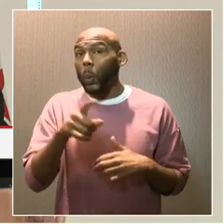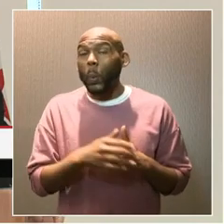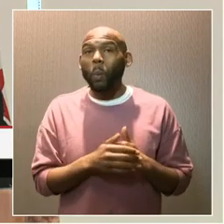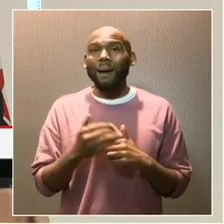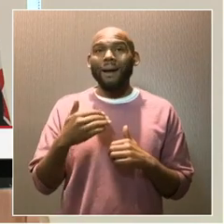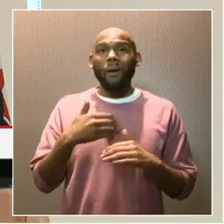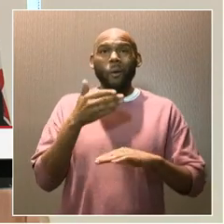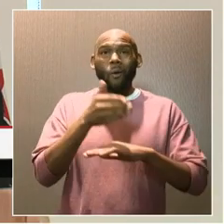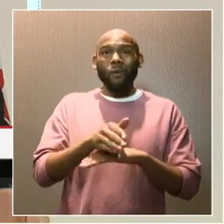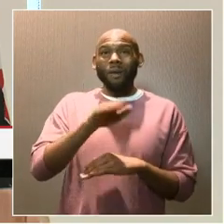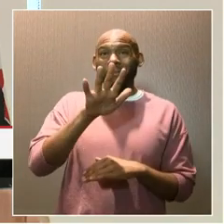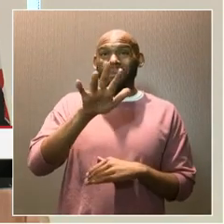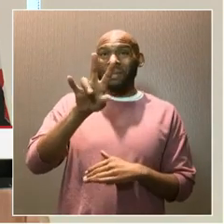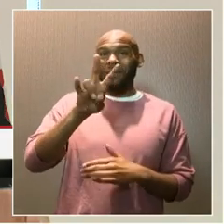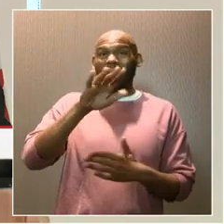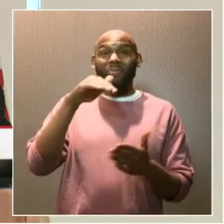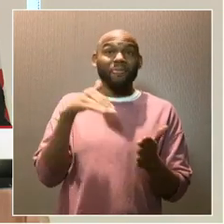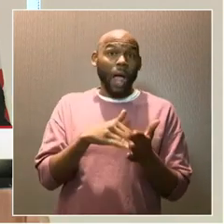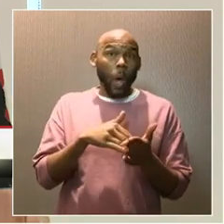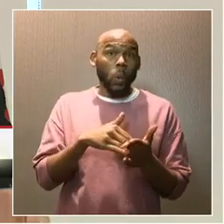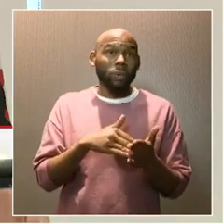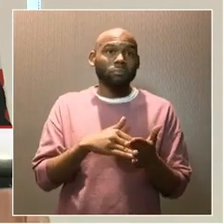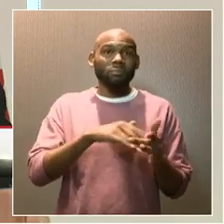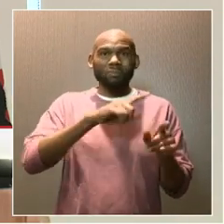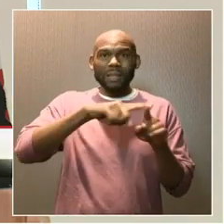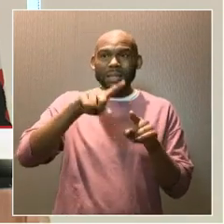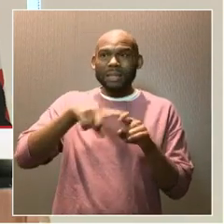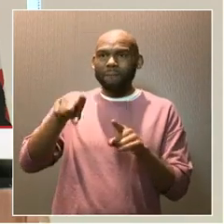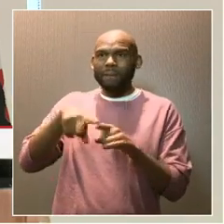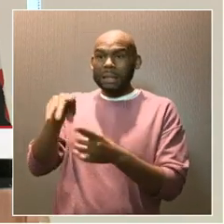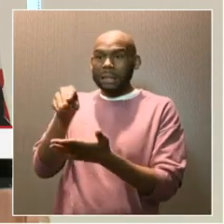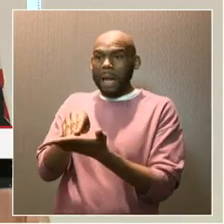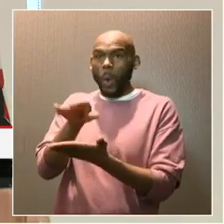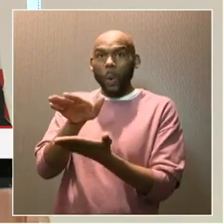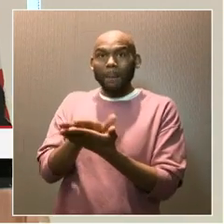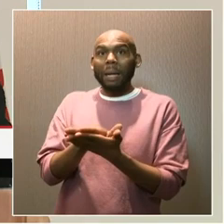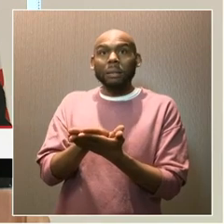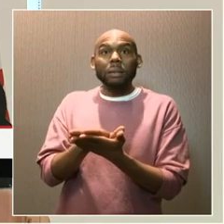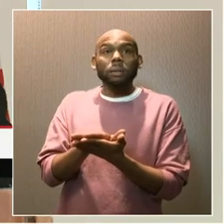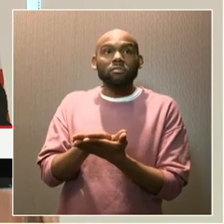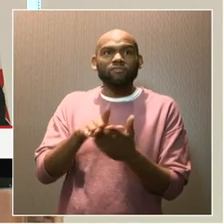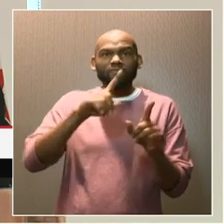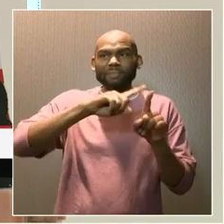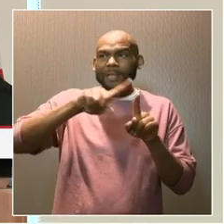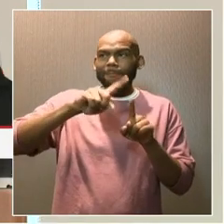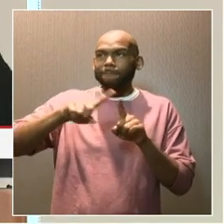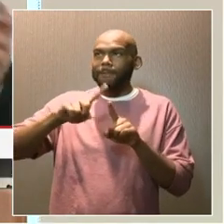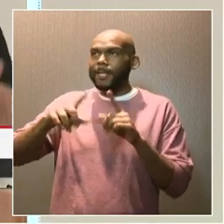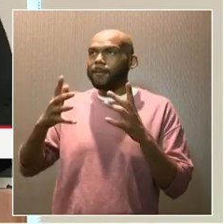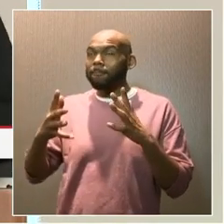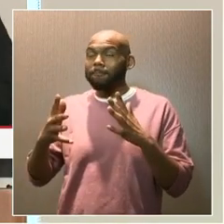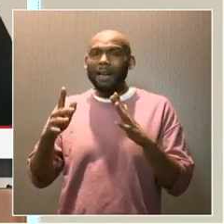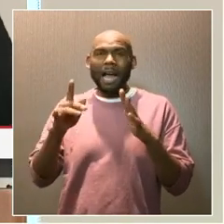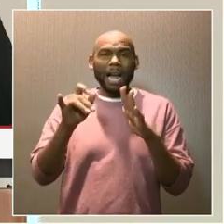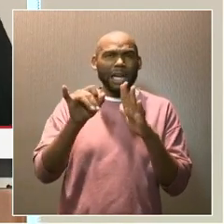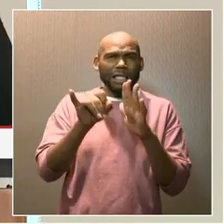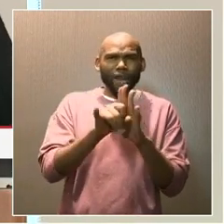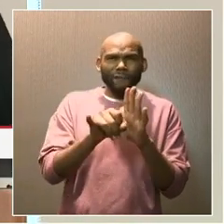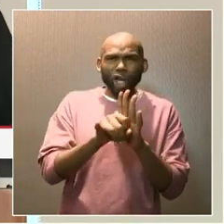over 57,000 different documents and different identification